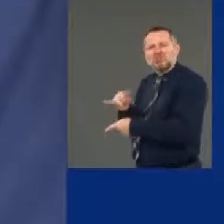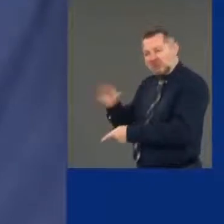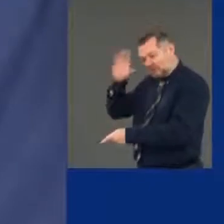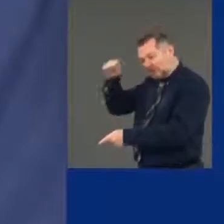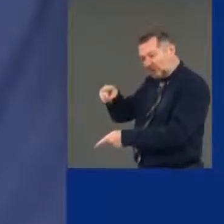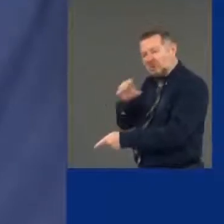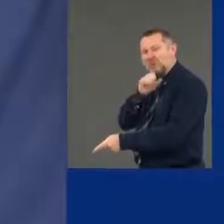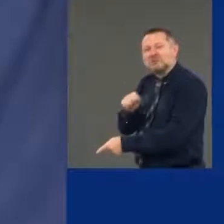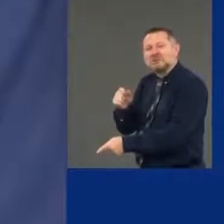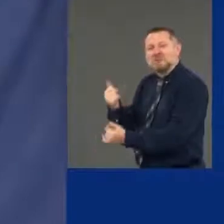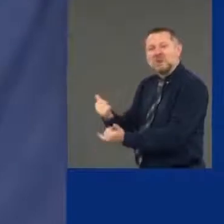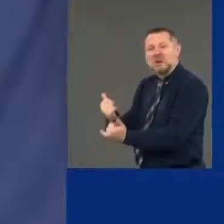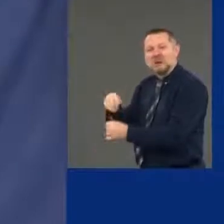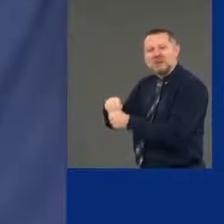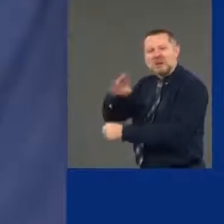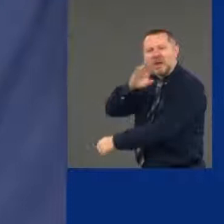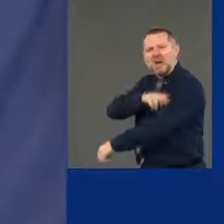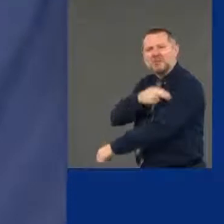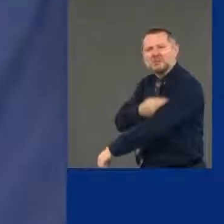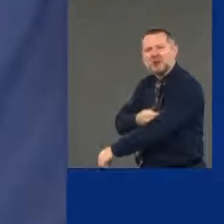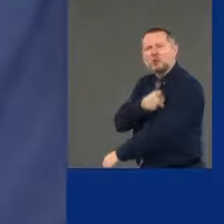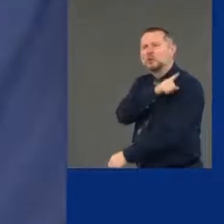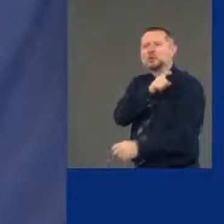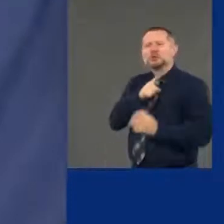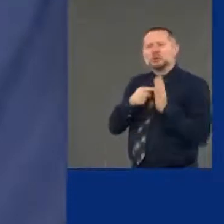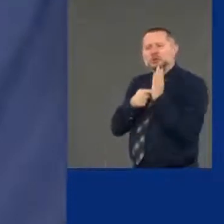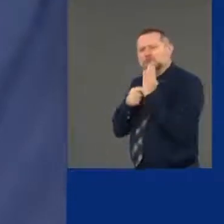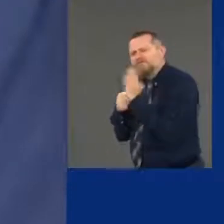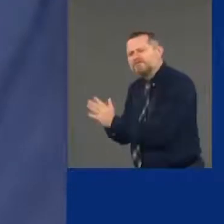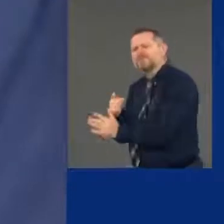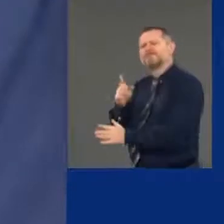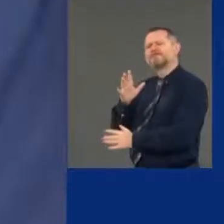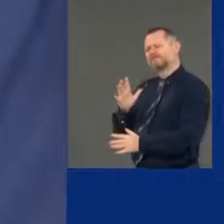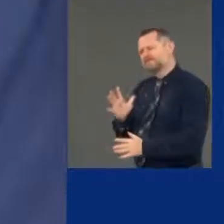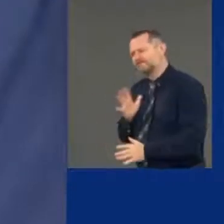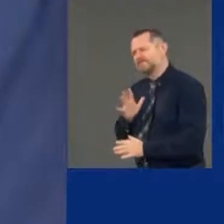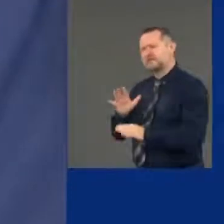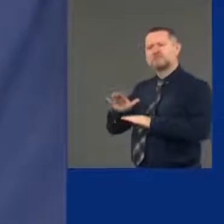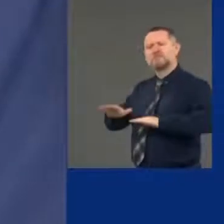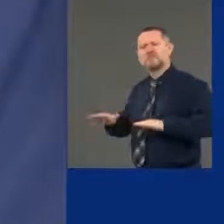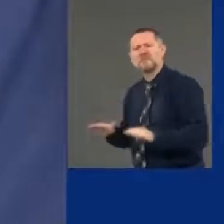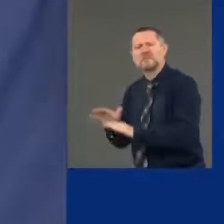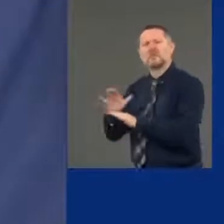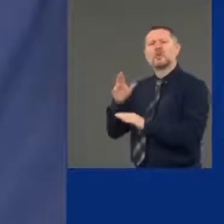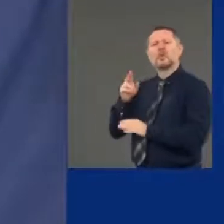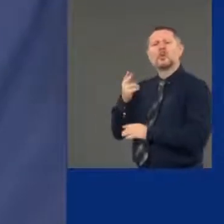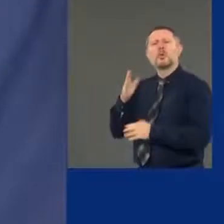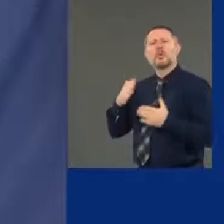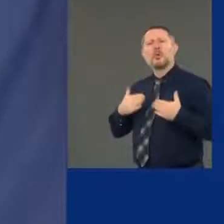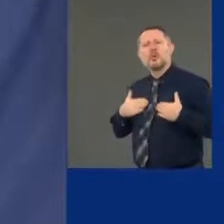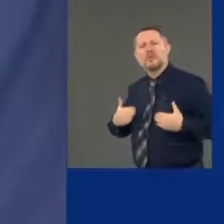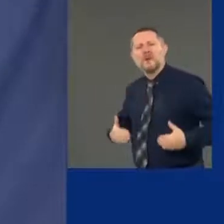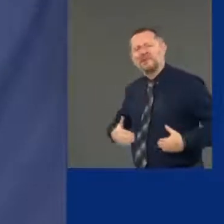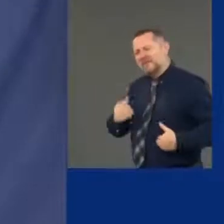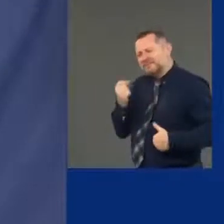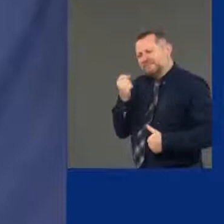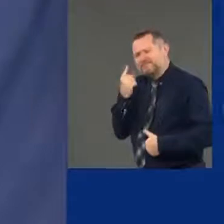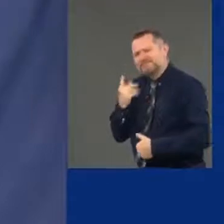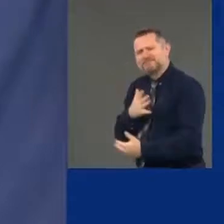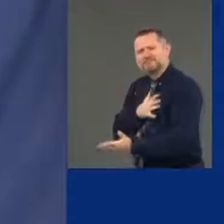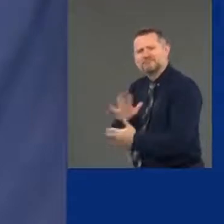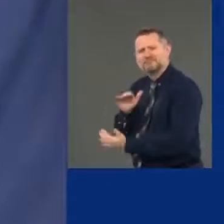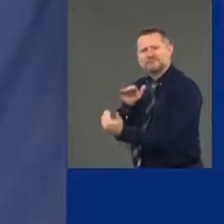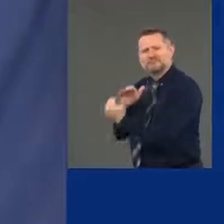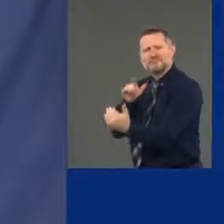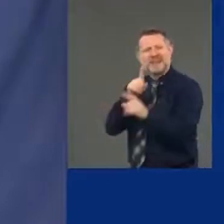decency. Show some humanity. Show some fairness. You're the president of the United States.